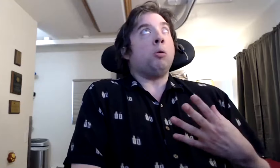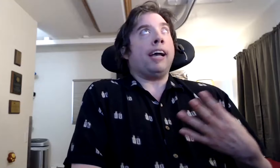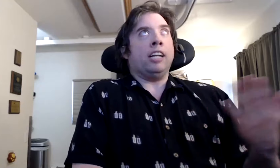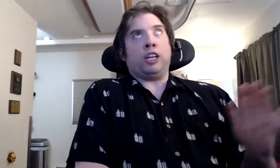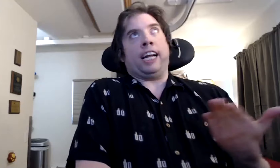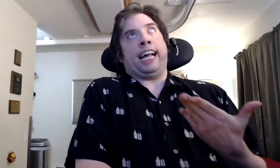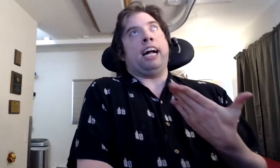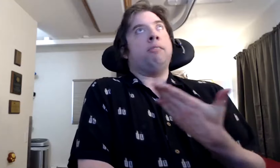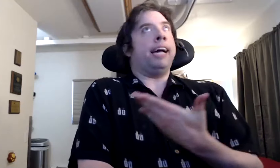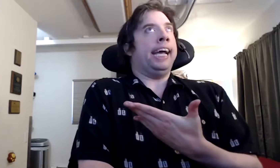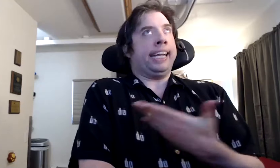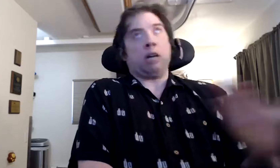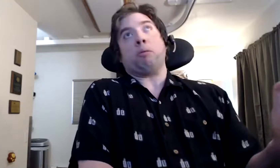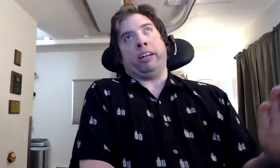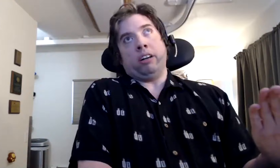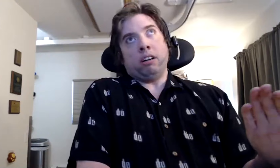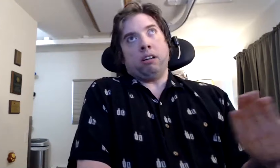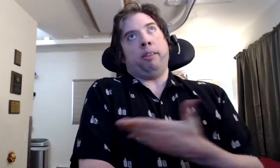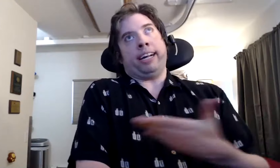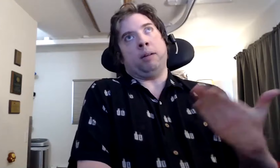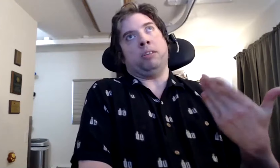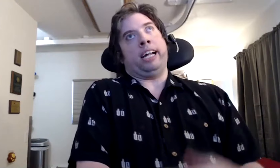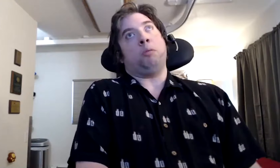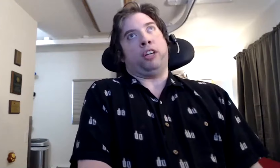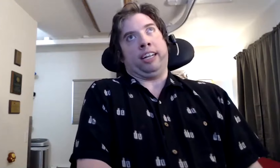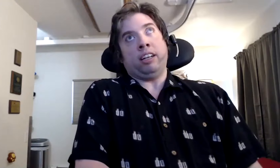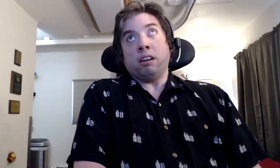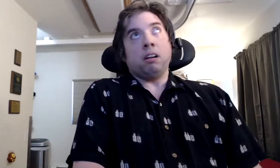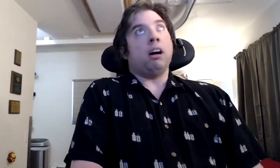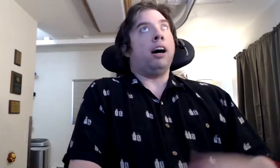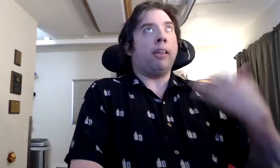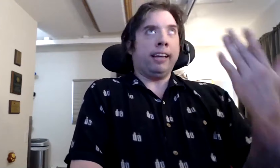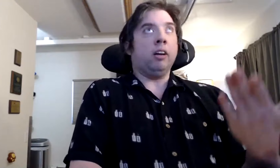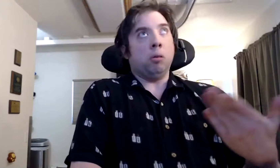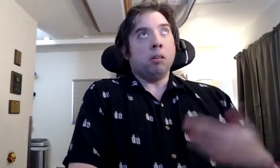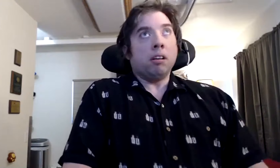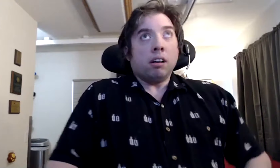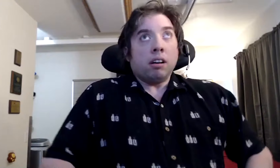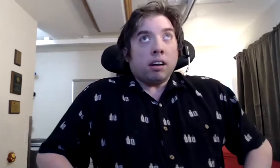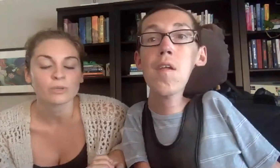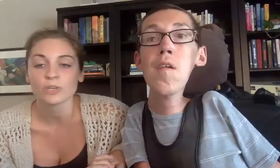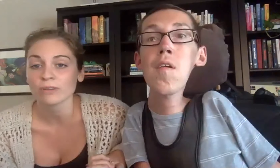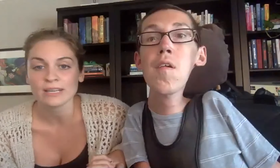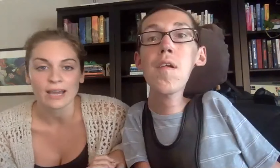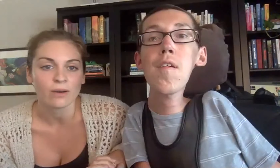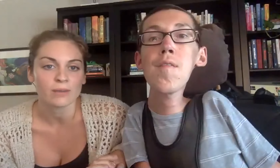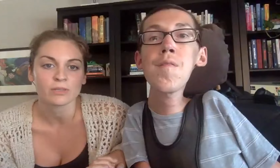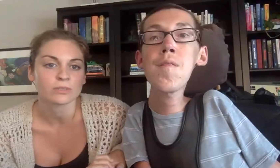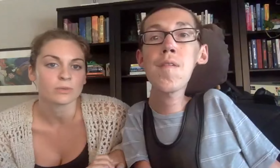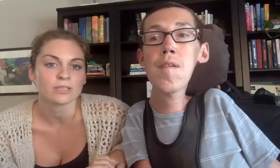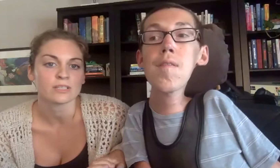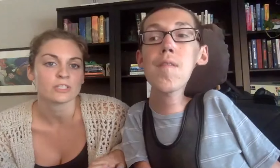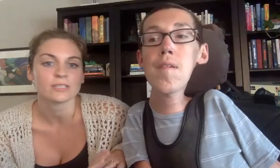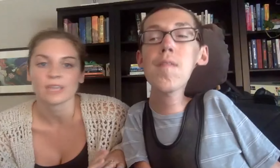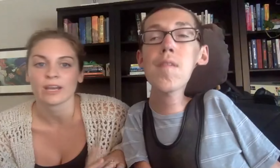do you and Shane have a care provider that comes in to help Shane other than you? Yeah. We don't right now. I'm